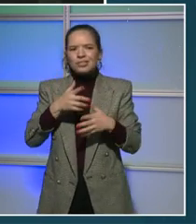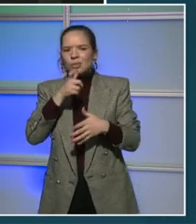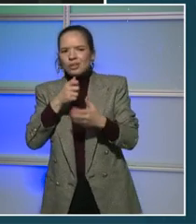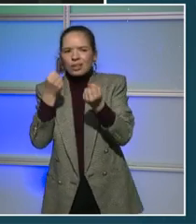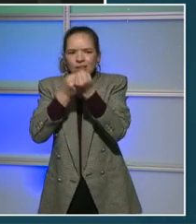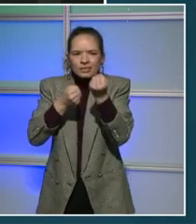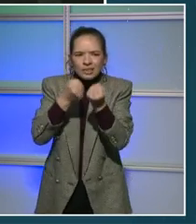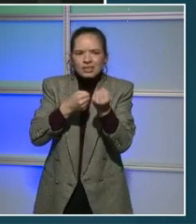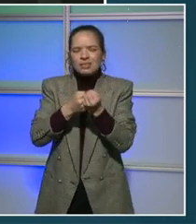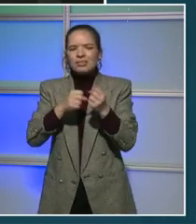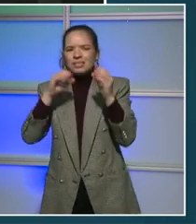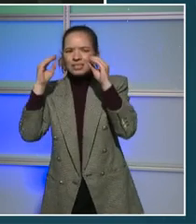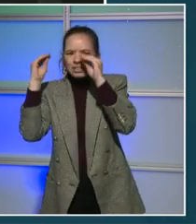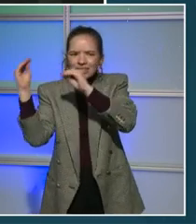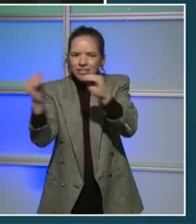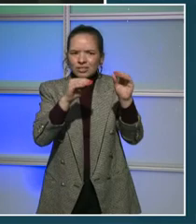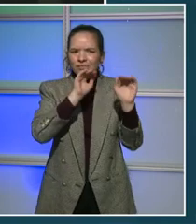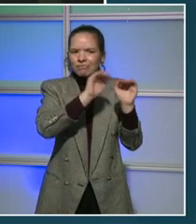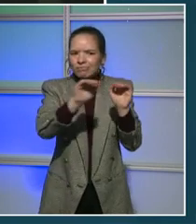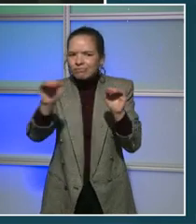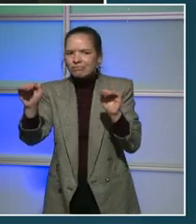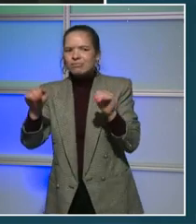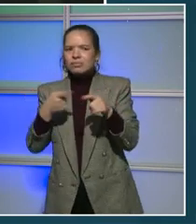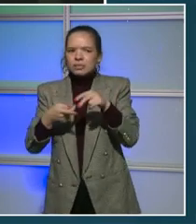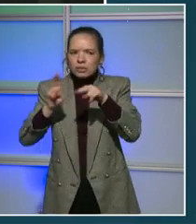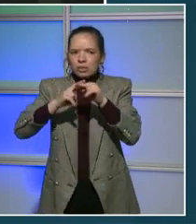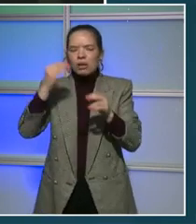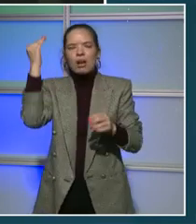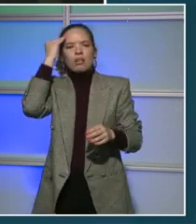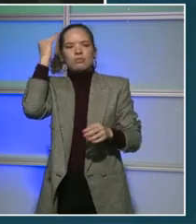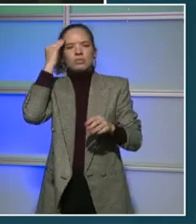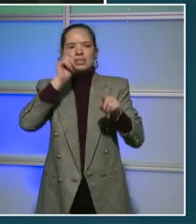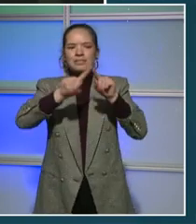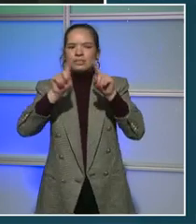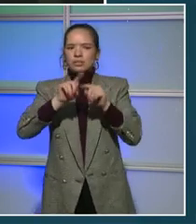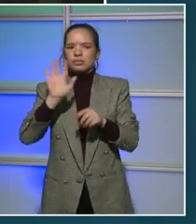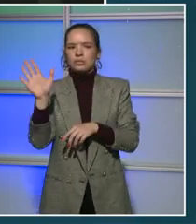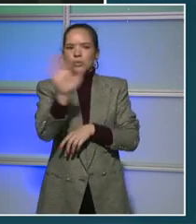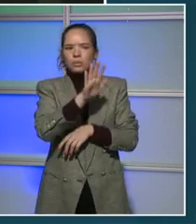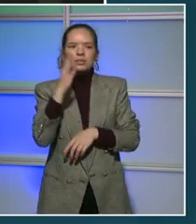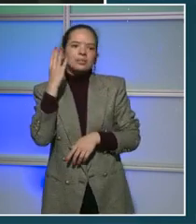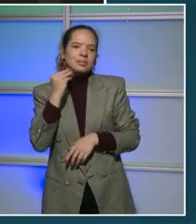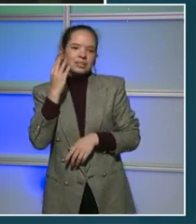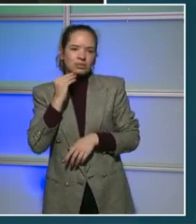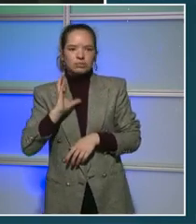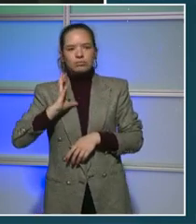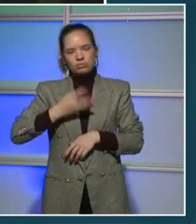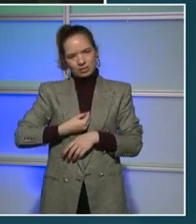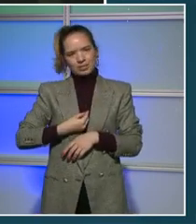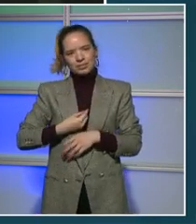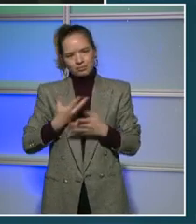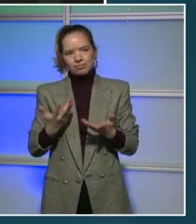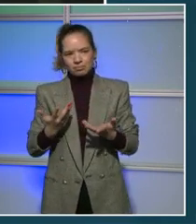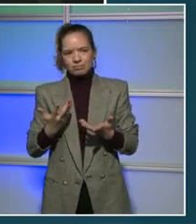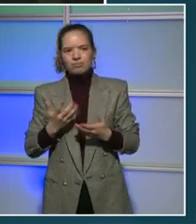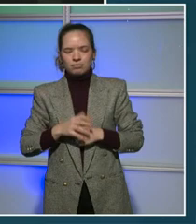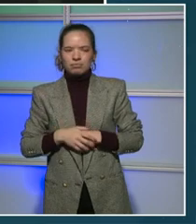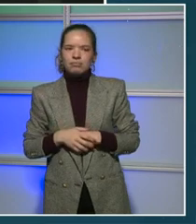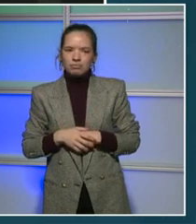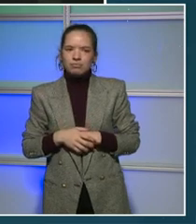I would say that we're hoping to increase the grant-making ability of the Mayor's Office of LGBT Care Affairs to actually